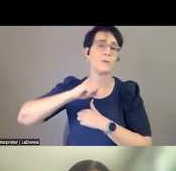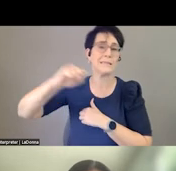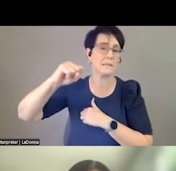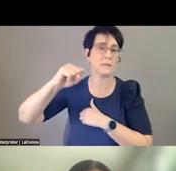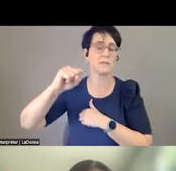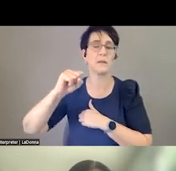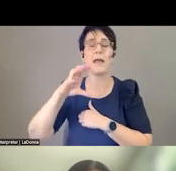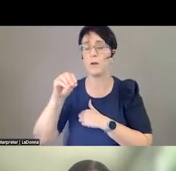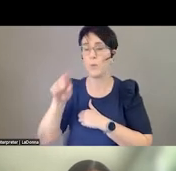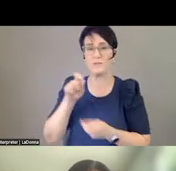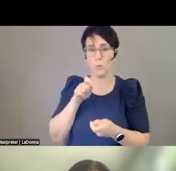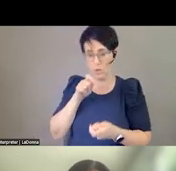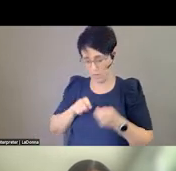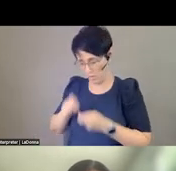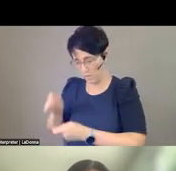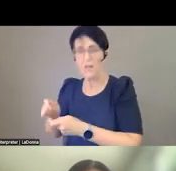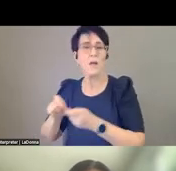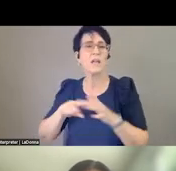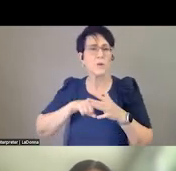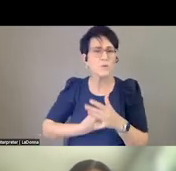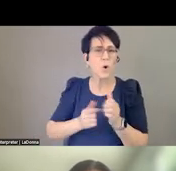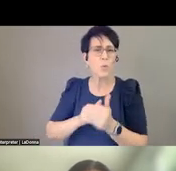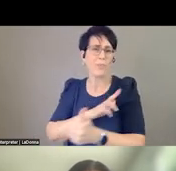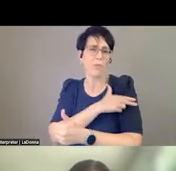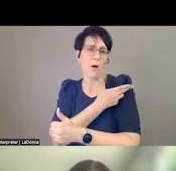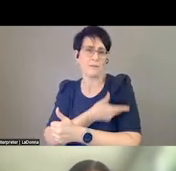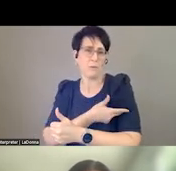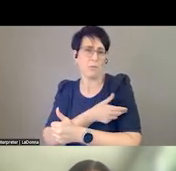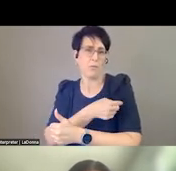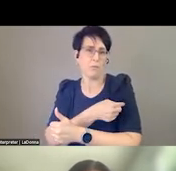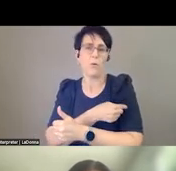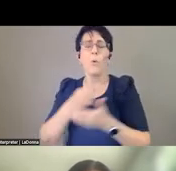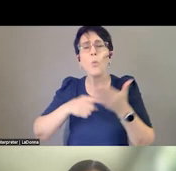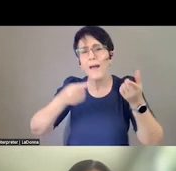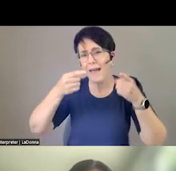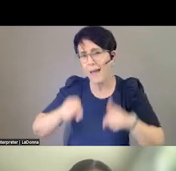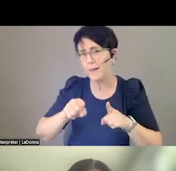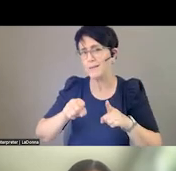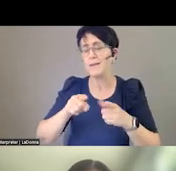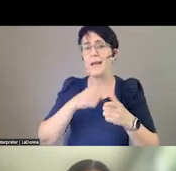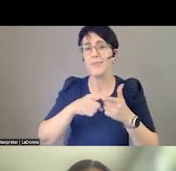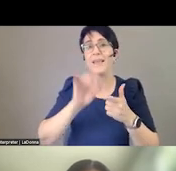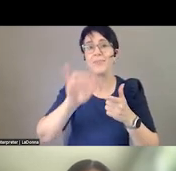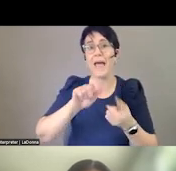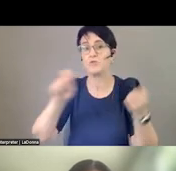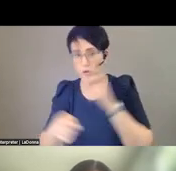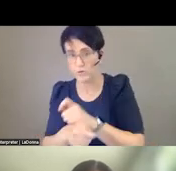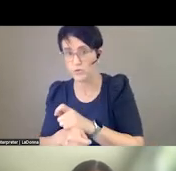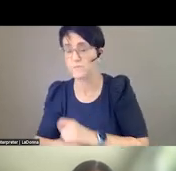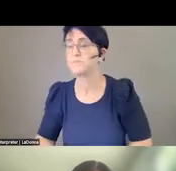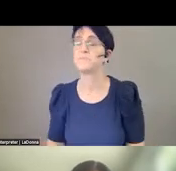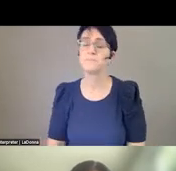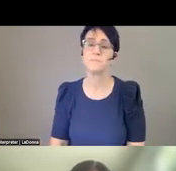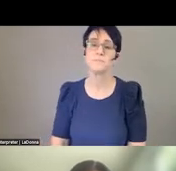about the hospital pushback initially, and what took place in order to get that through? Sure. We wanted to, you know,